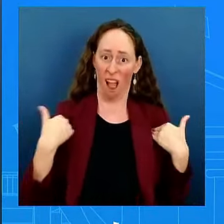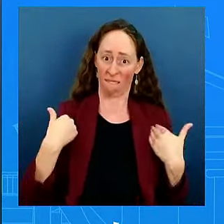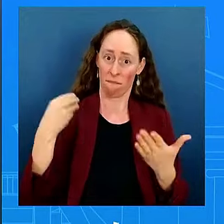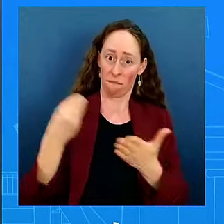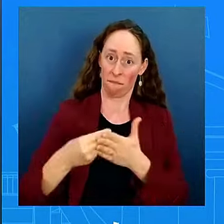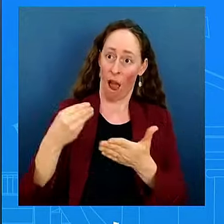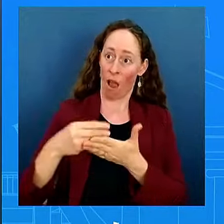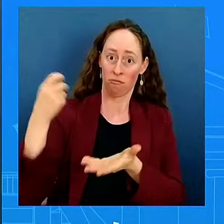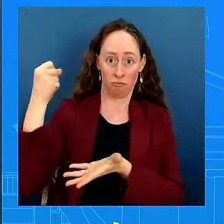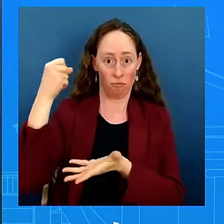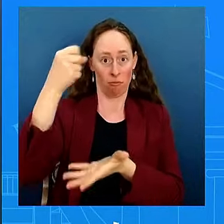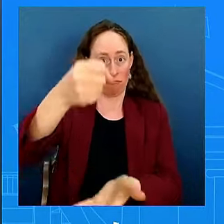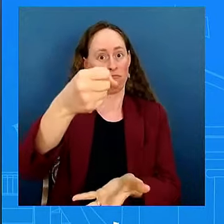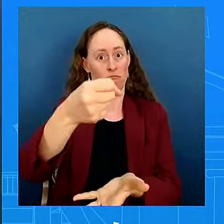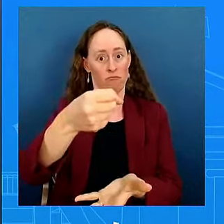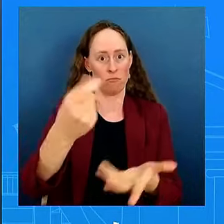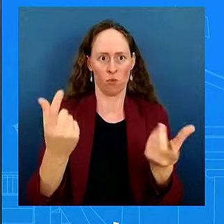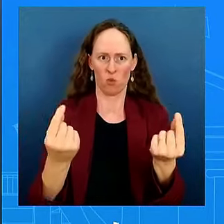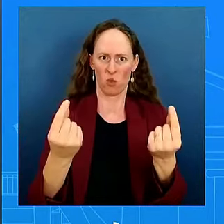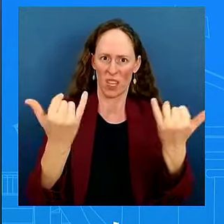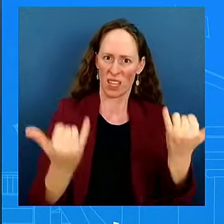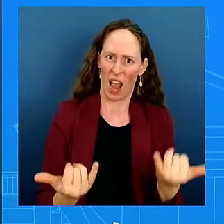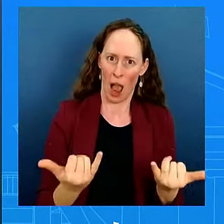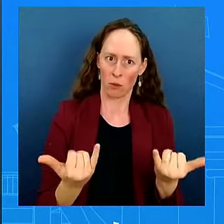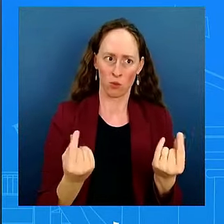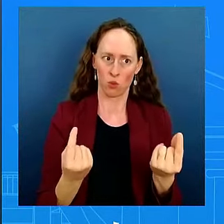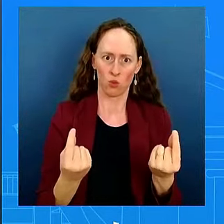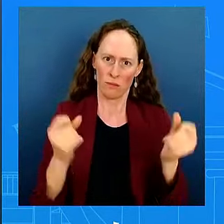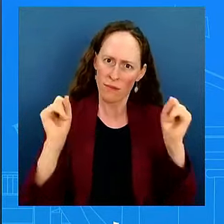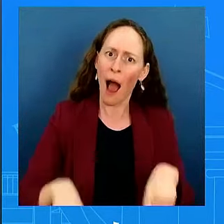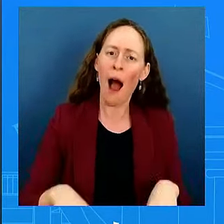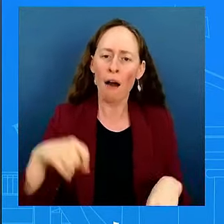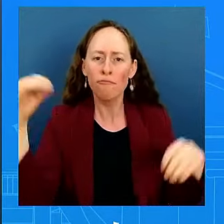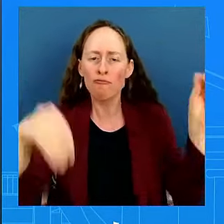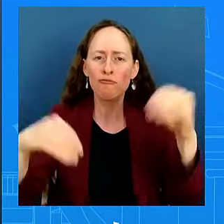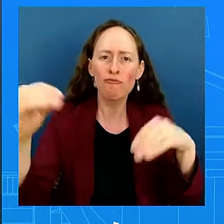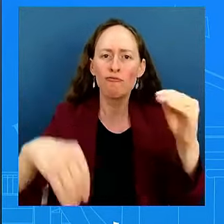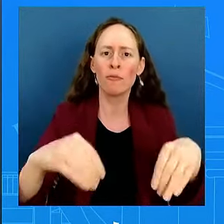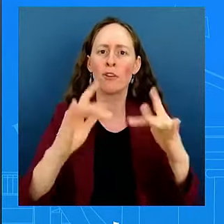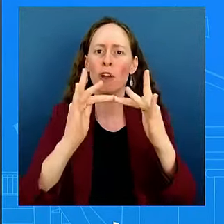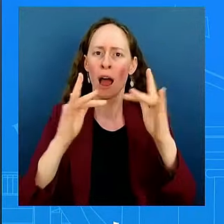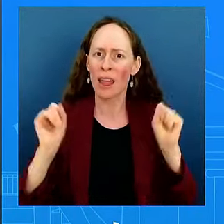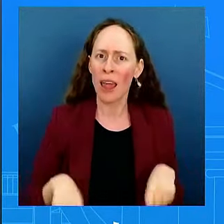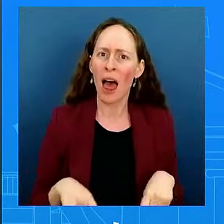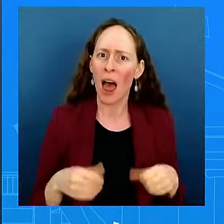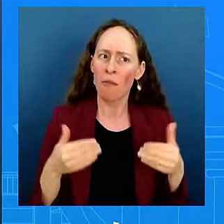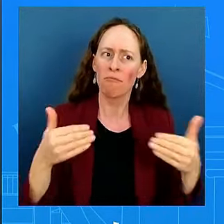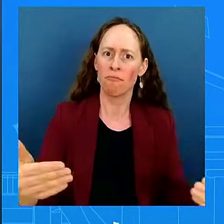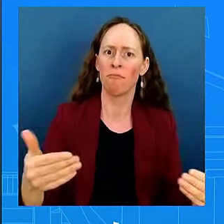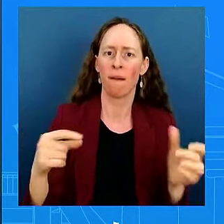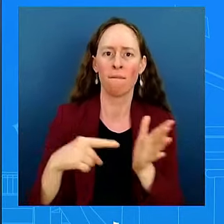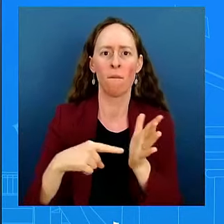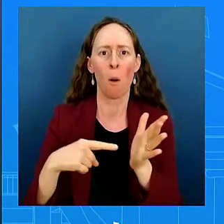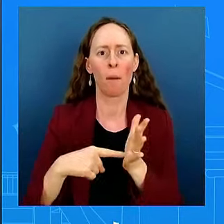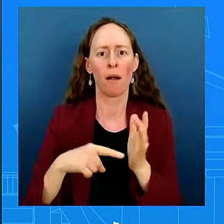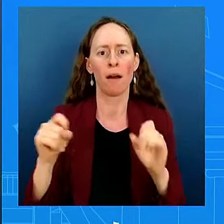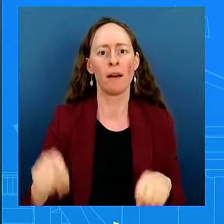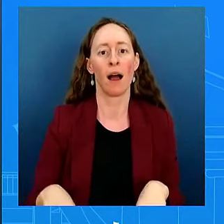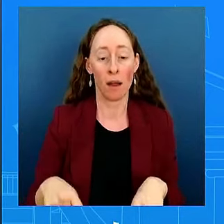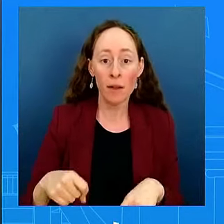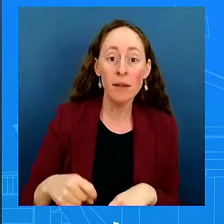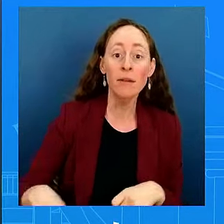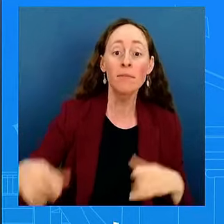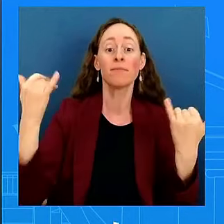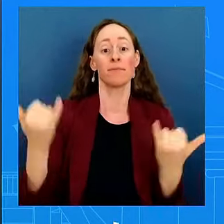affordable, high-speed internet. The one thing I will say about, you know, the FCC is we worked very closely with them to make